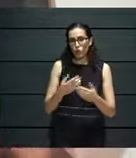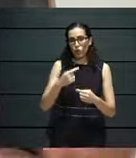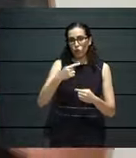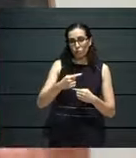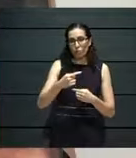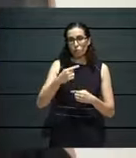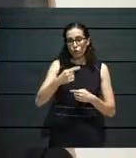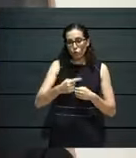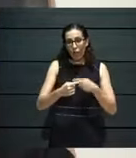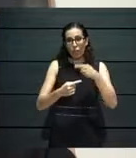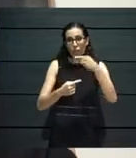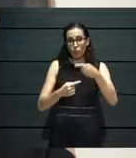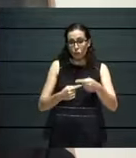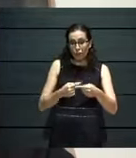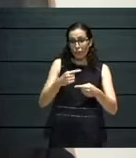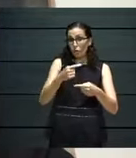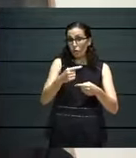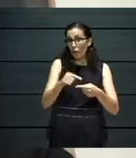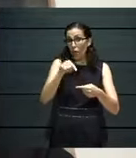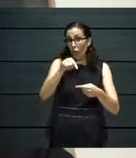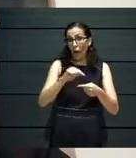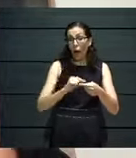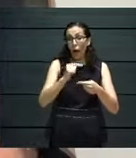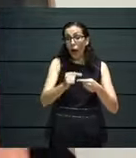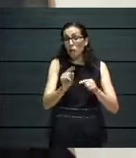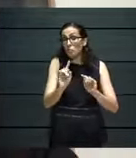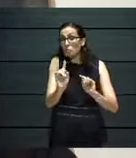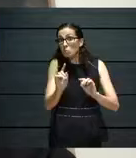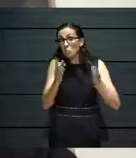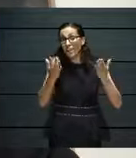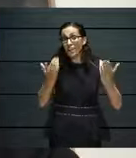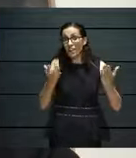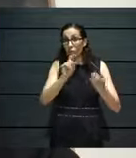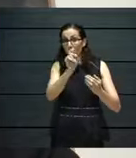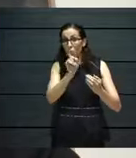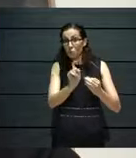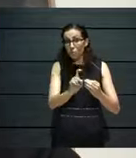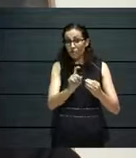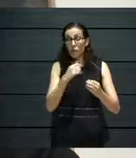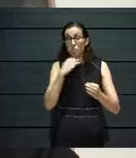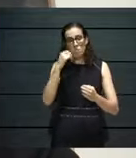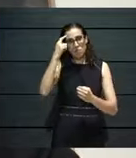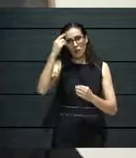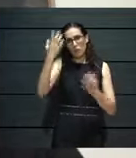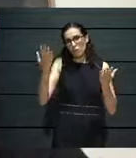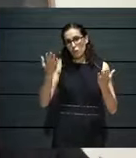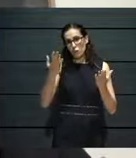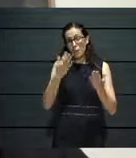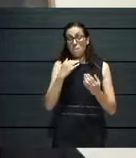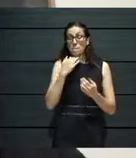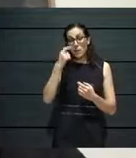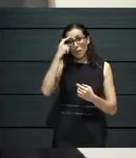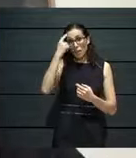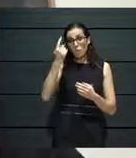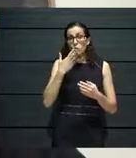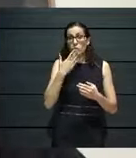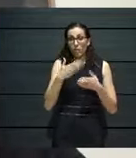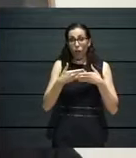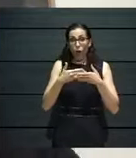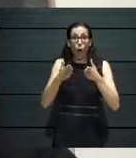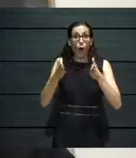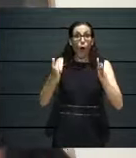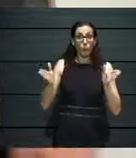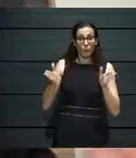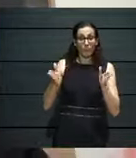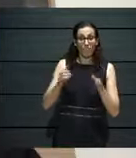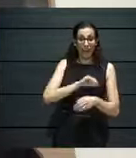month. We don't know exactly how things will unfold, you know, when our doors will open again. We are not a shop, we cannot just reopen